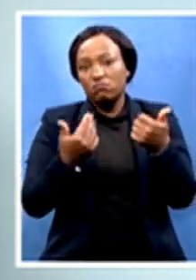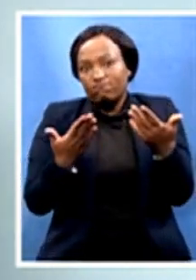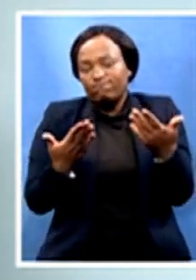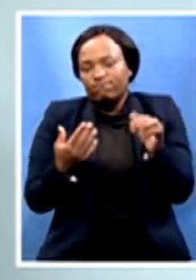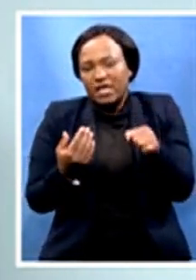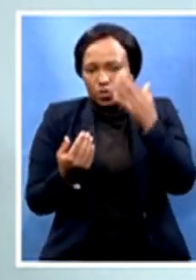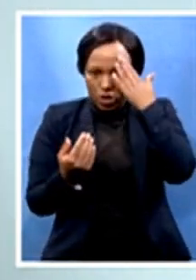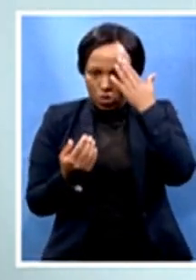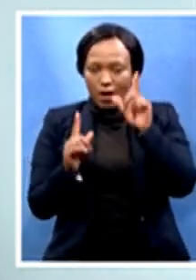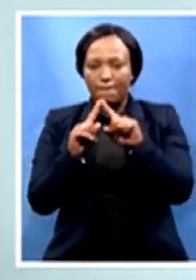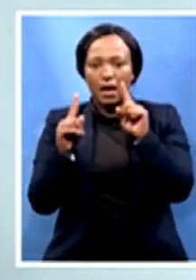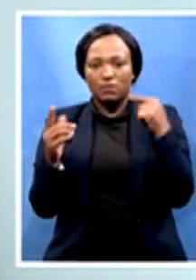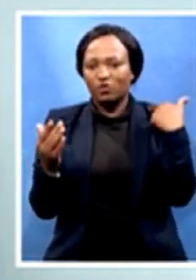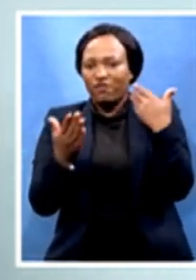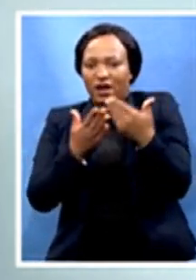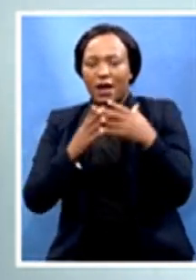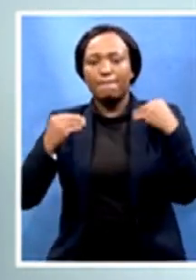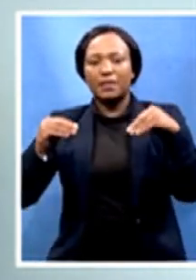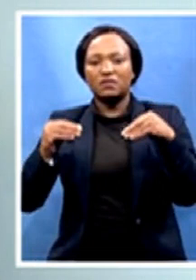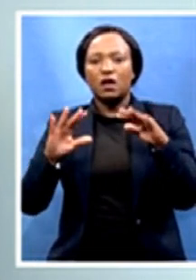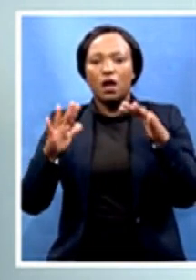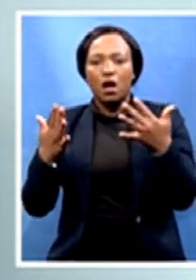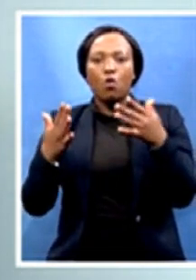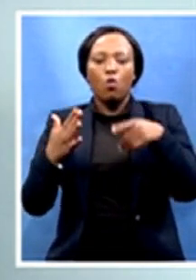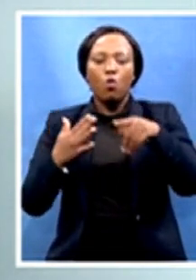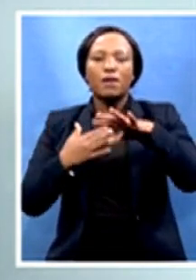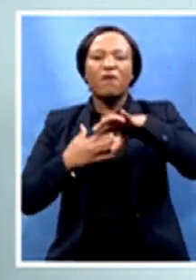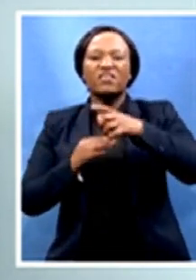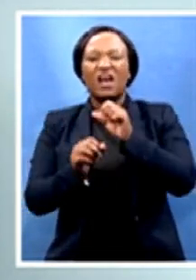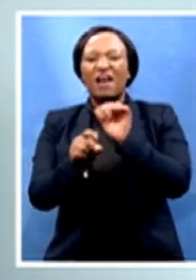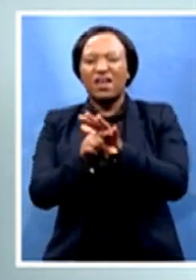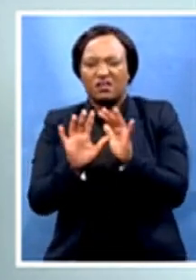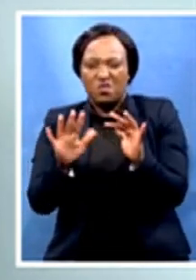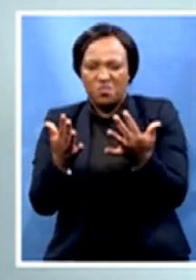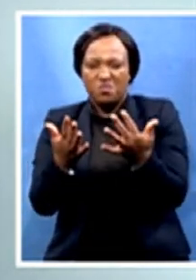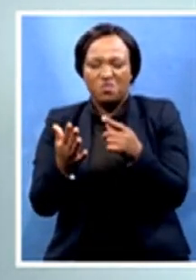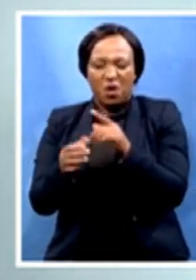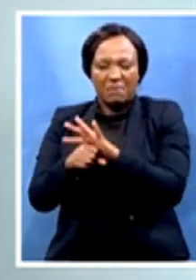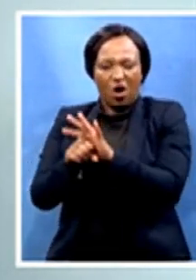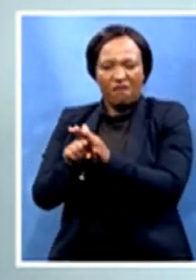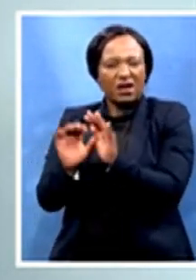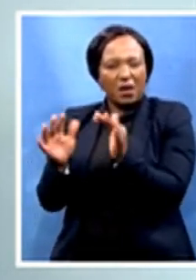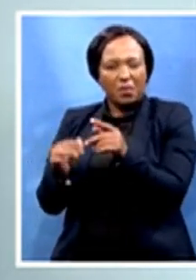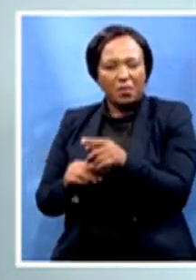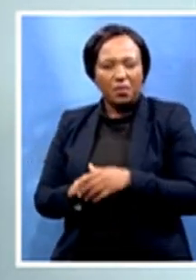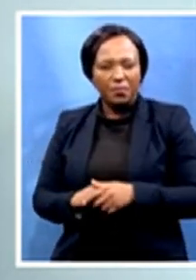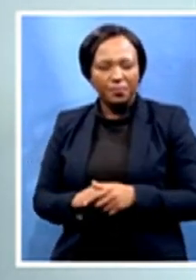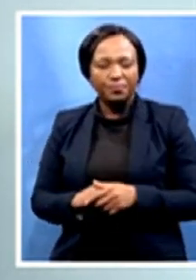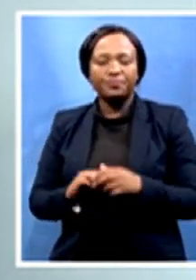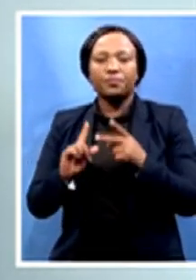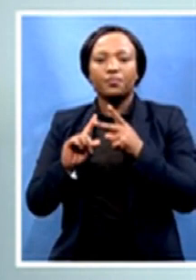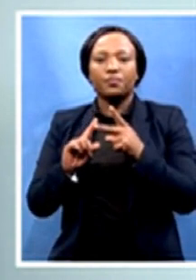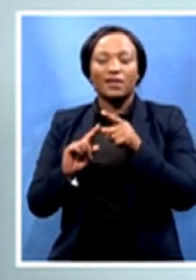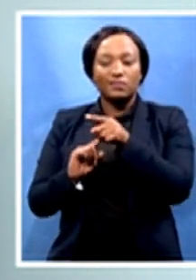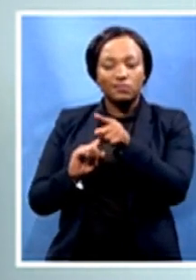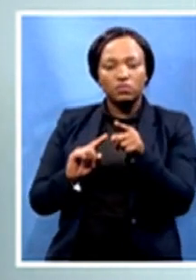in a general sense in the province been affected by the COVID-19 pandemic? And what exactly were you doing? I know you do have